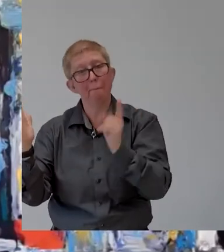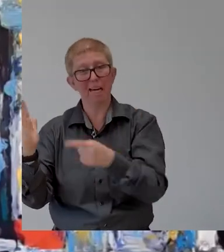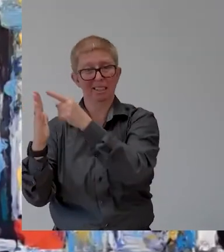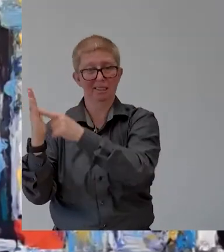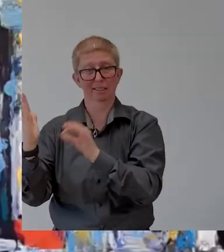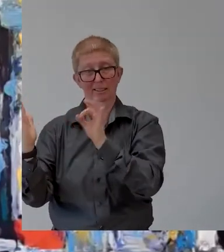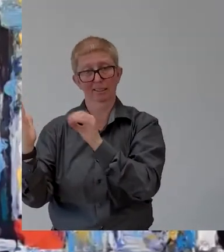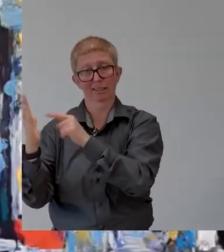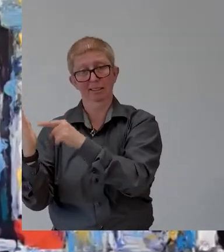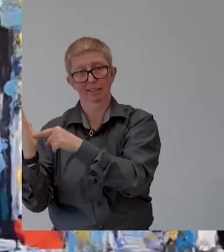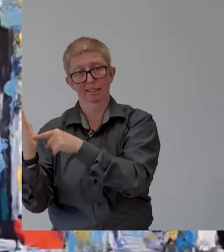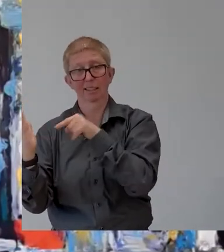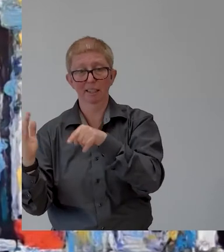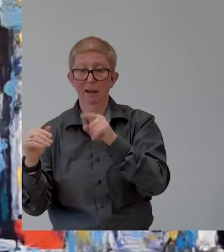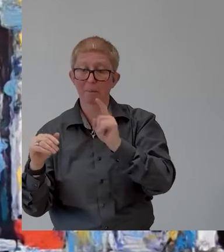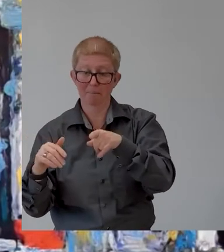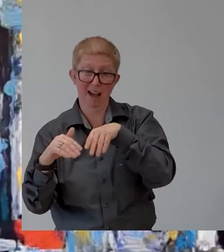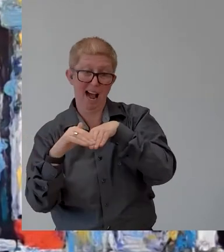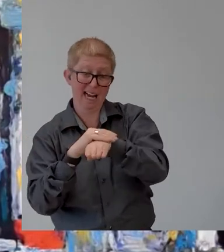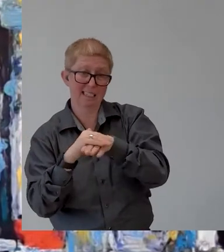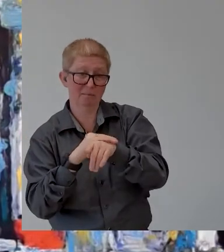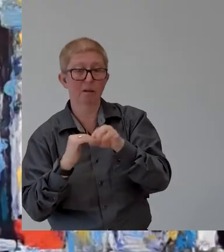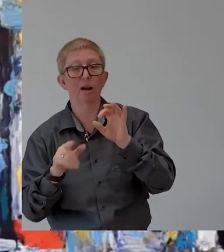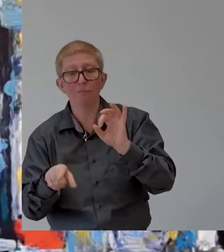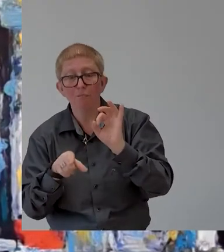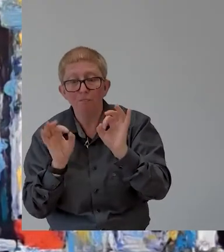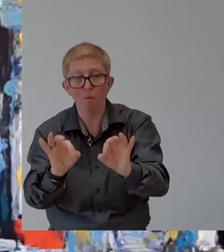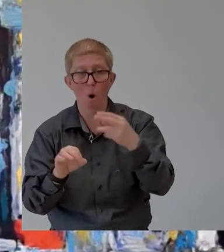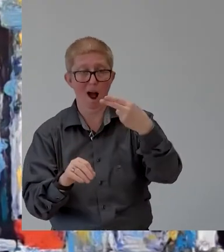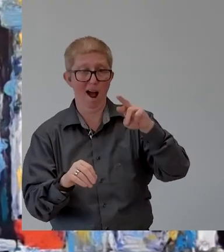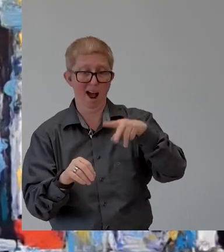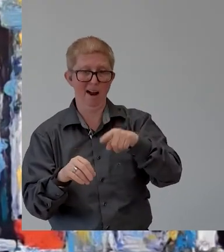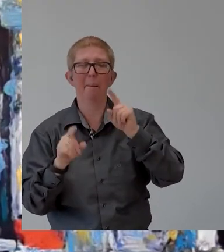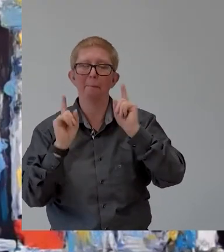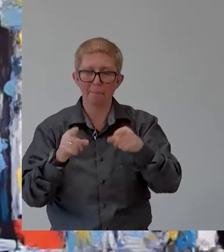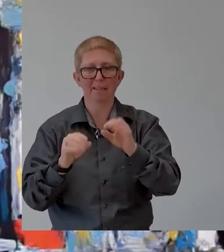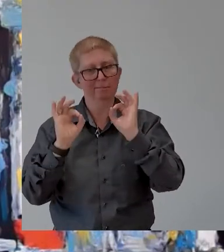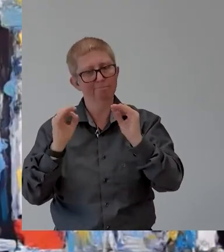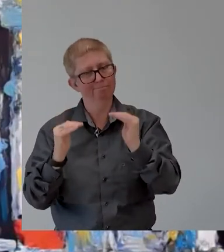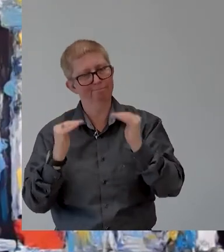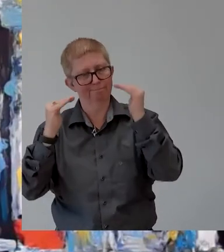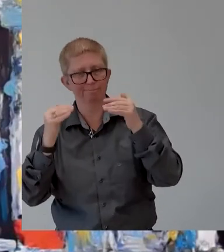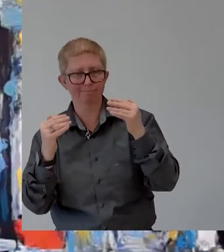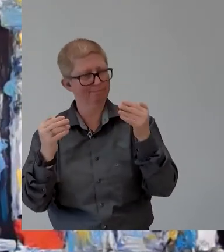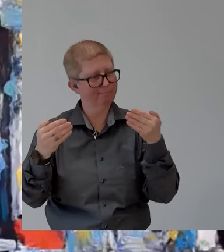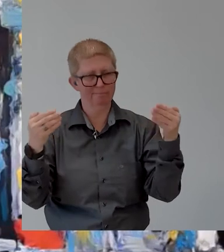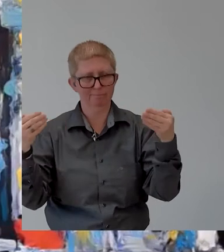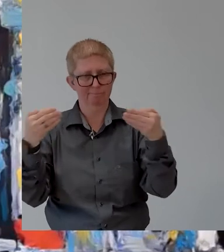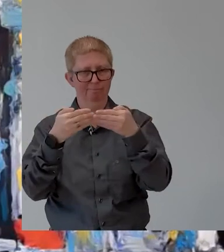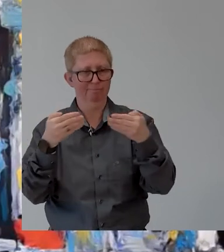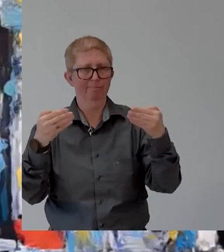person that are is going to share his experience we are now in the stage of the interview now